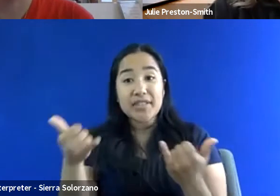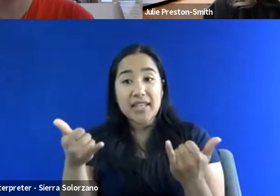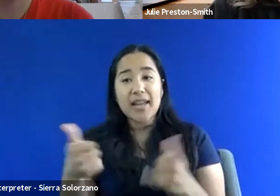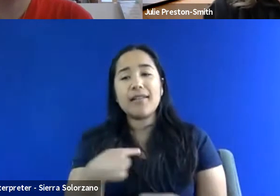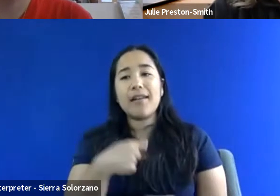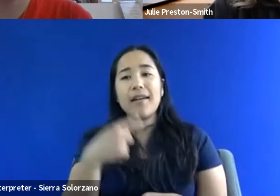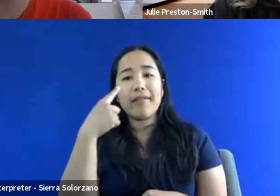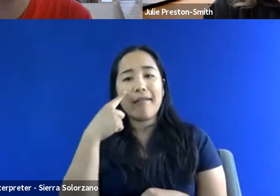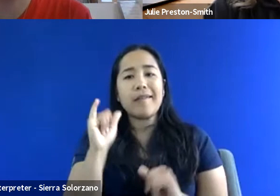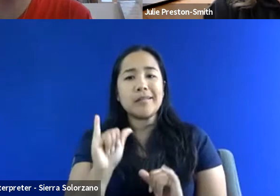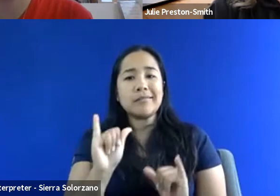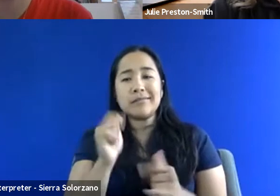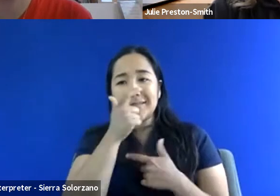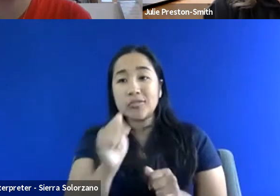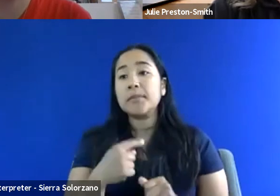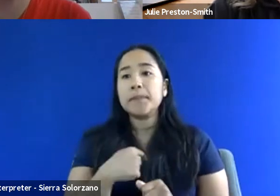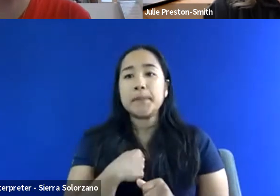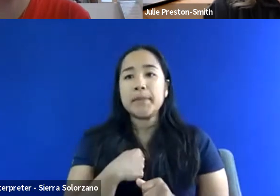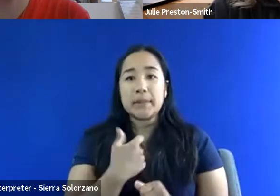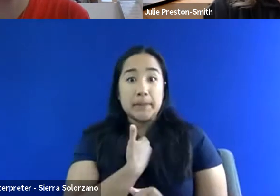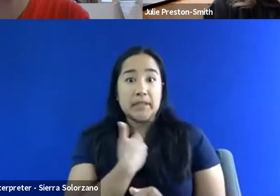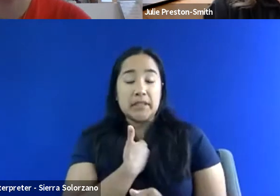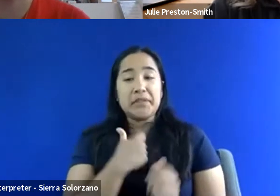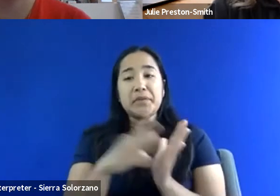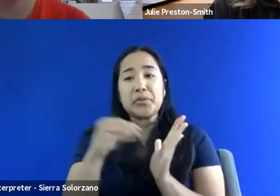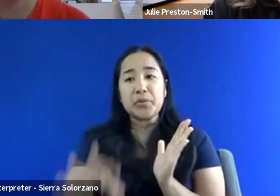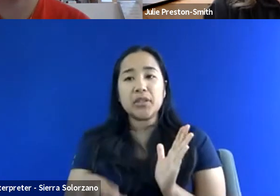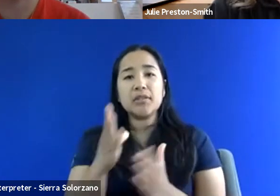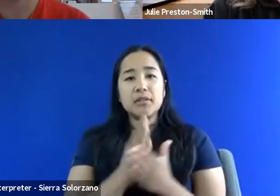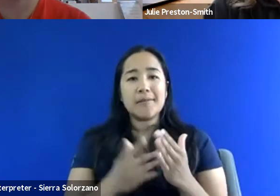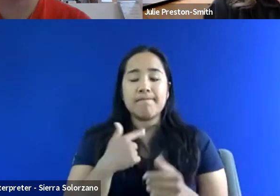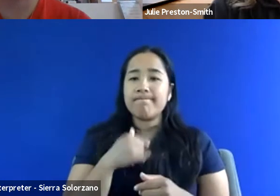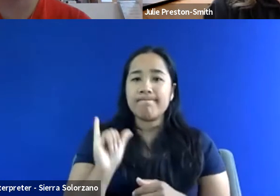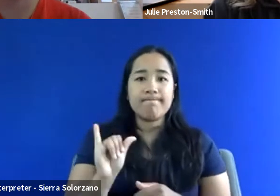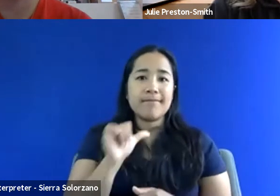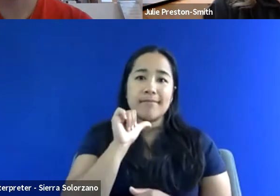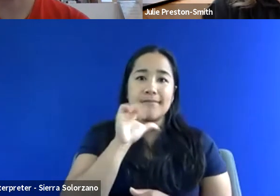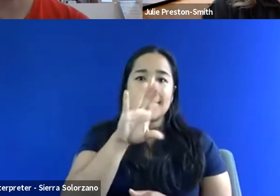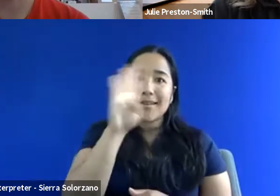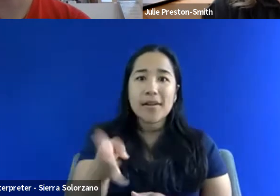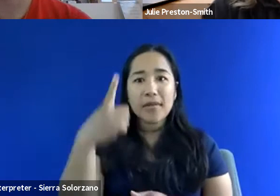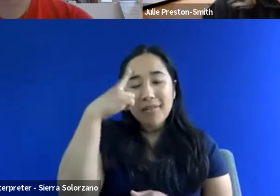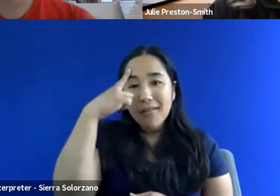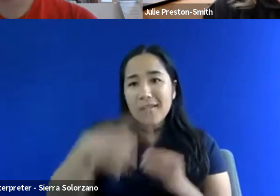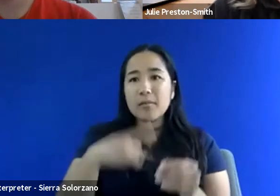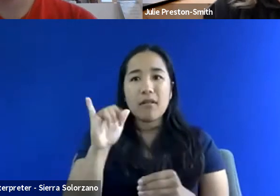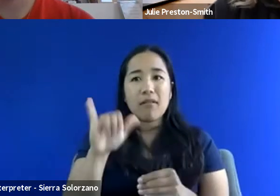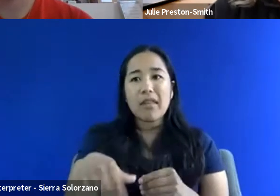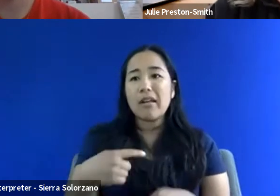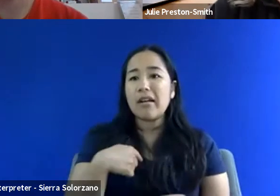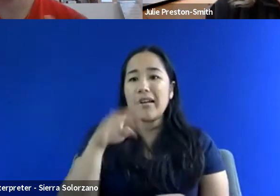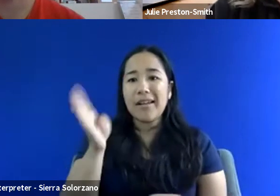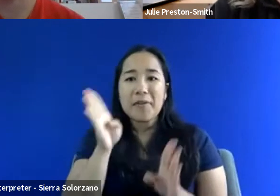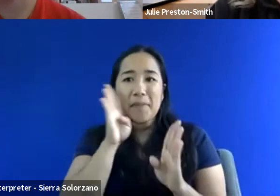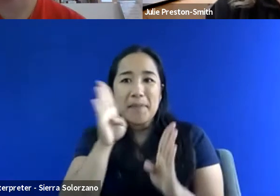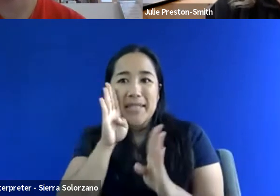thought it was very interesting because I did, as a student myself, these were some things that I never really thought about or I never really paid attention,